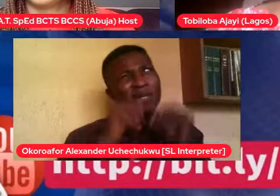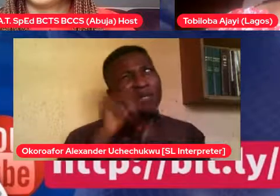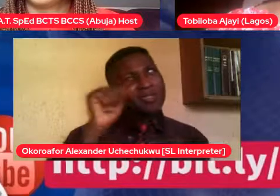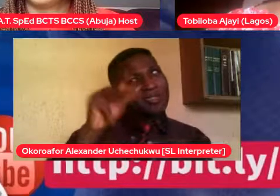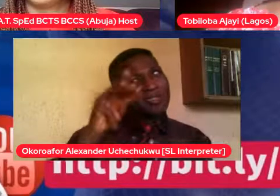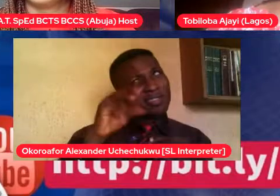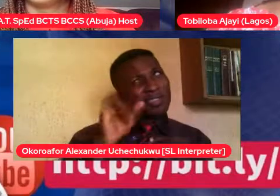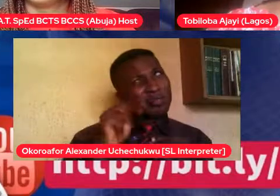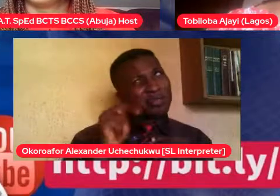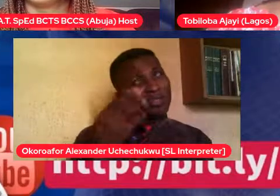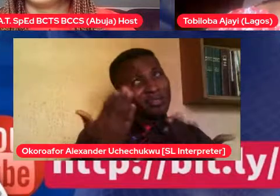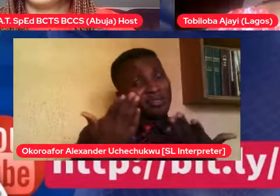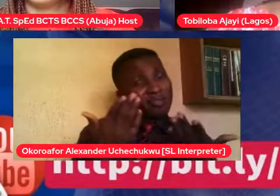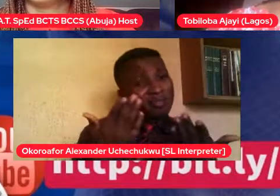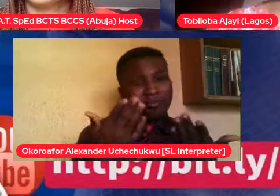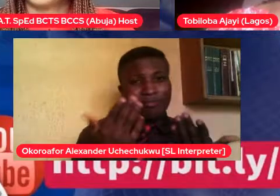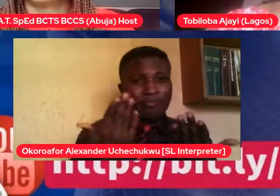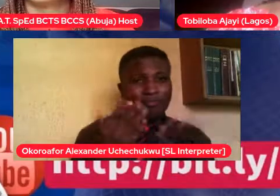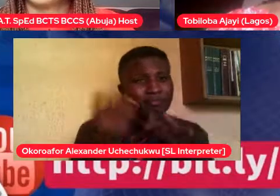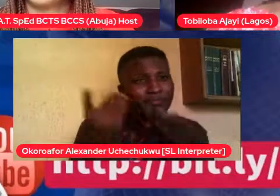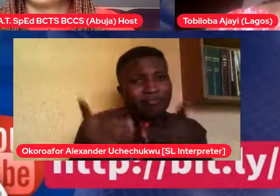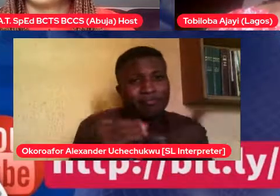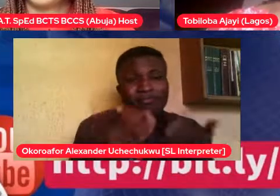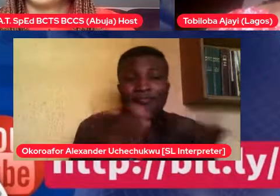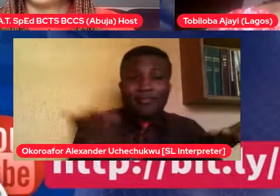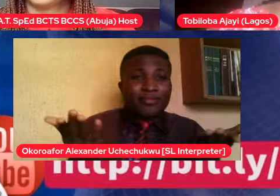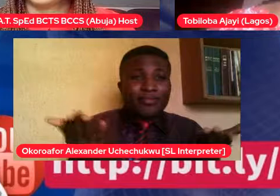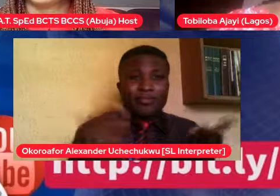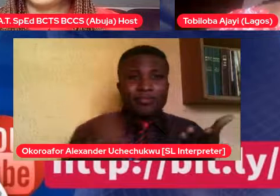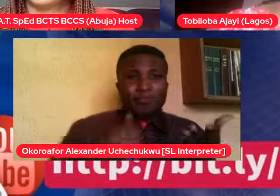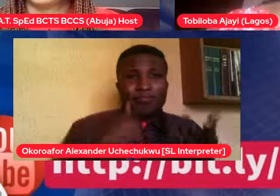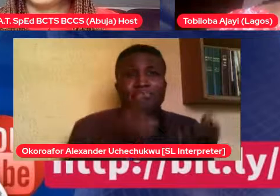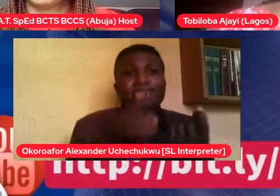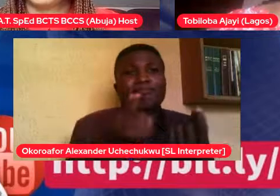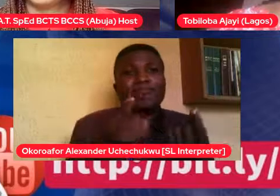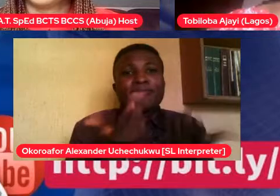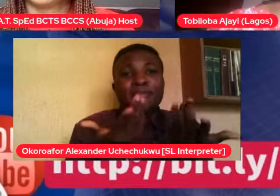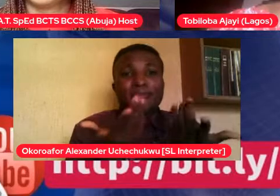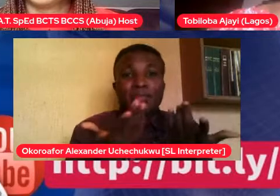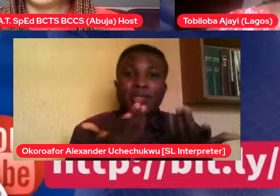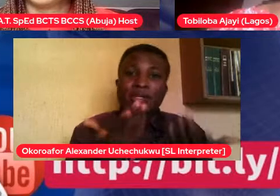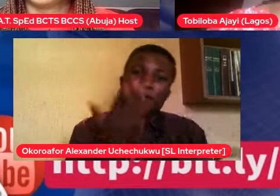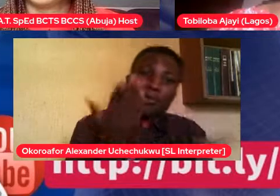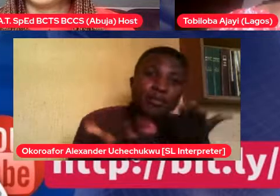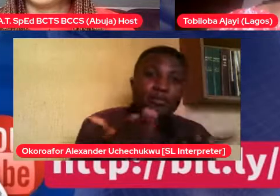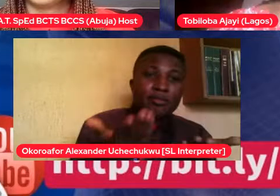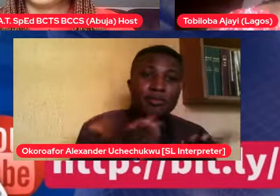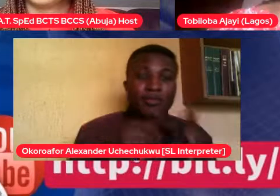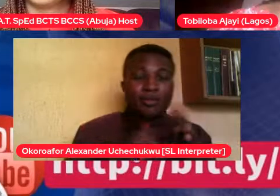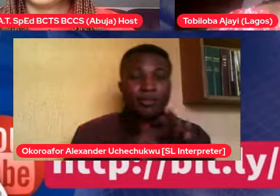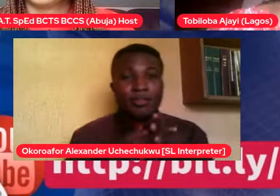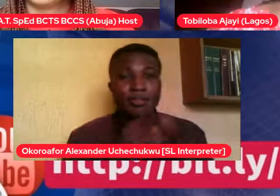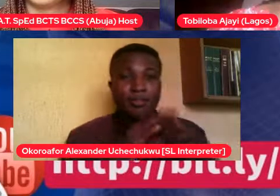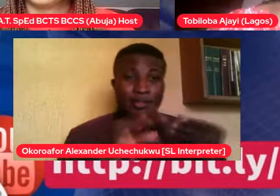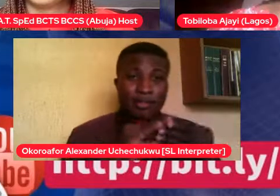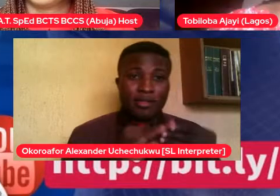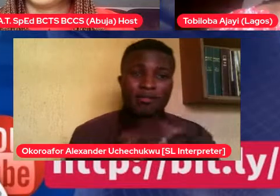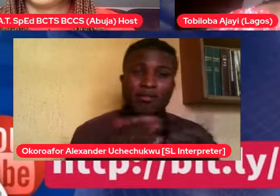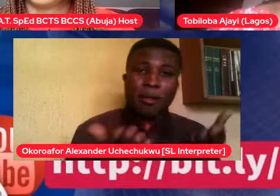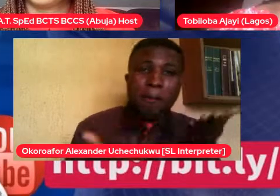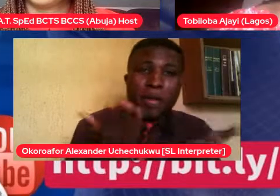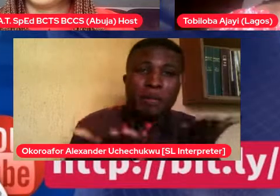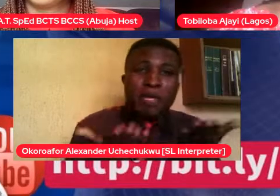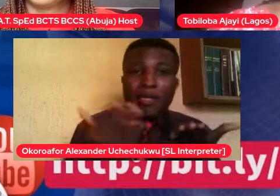I do? Do you understand? You can begin to say, maybe you can invite Amina over, you discuss